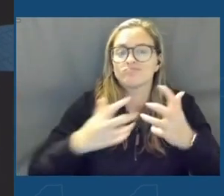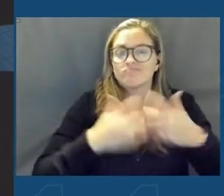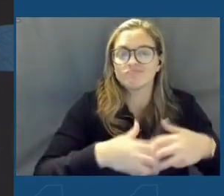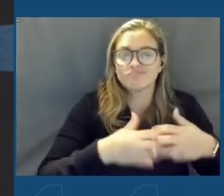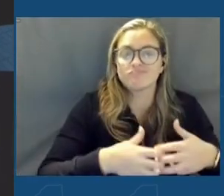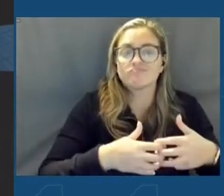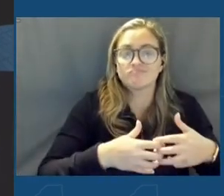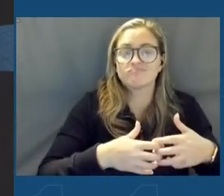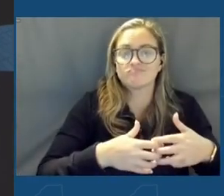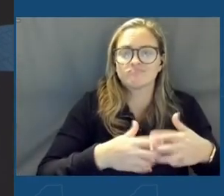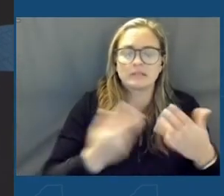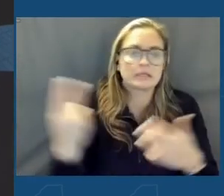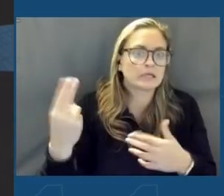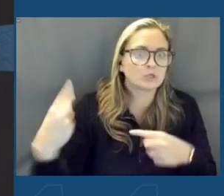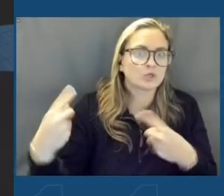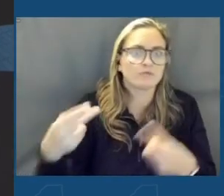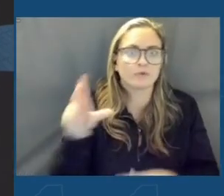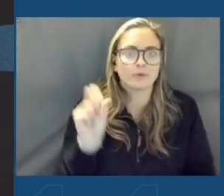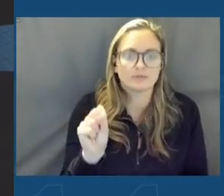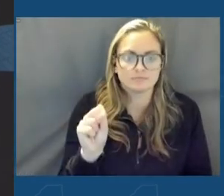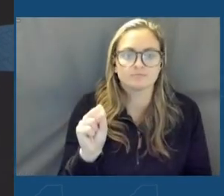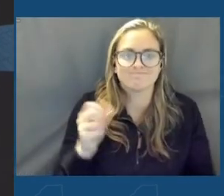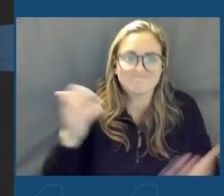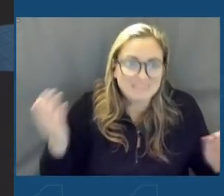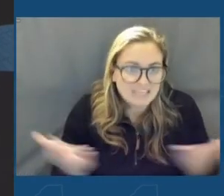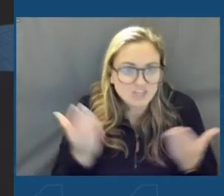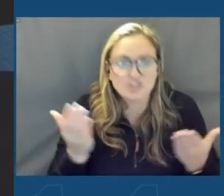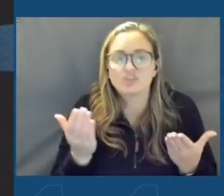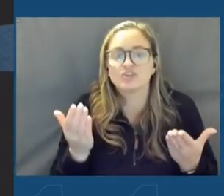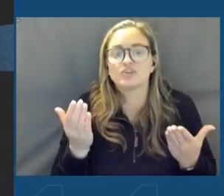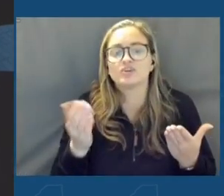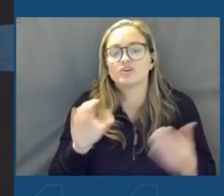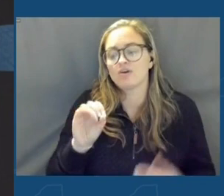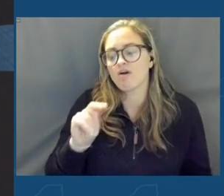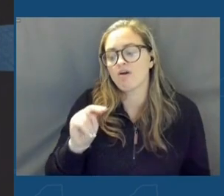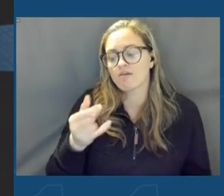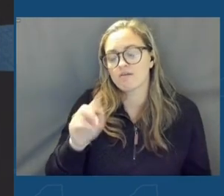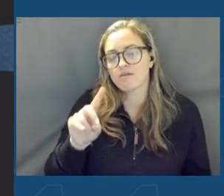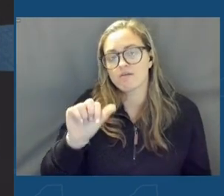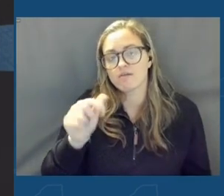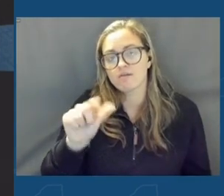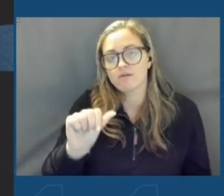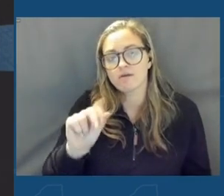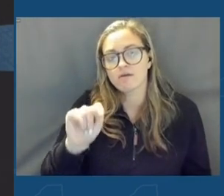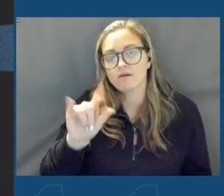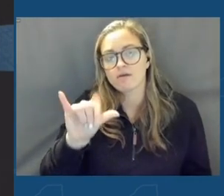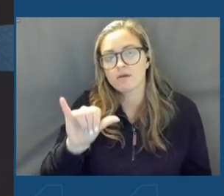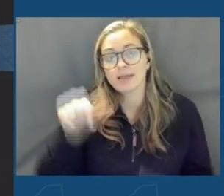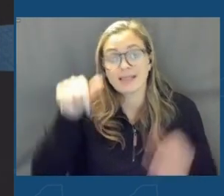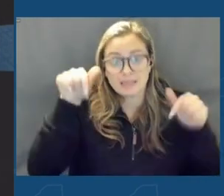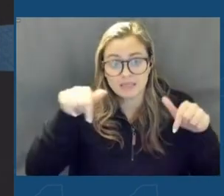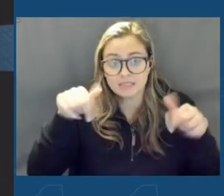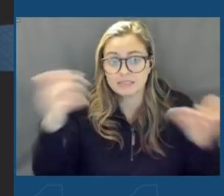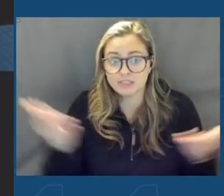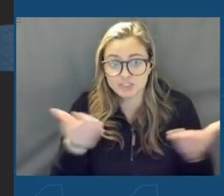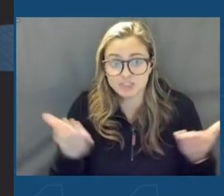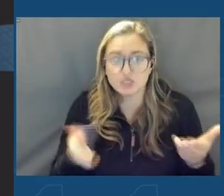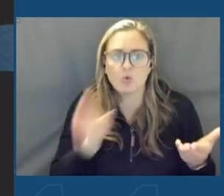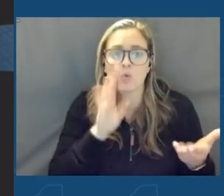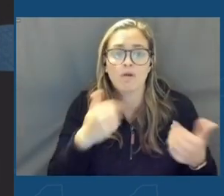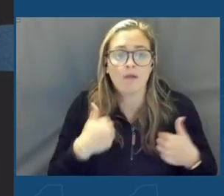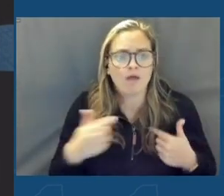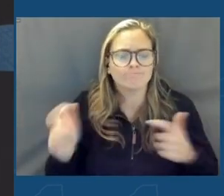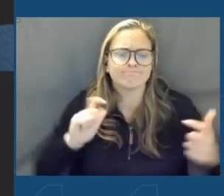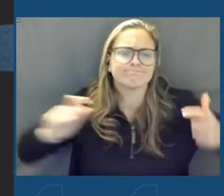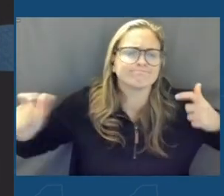in the history of the United States, right here in Onondaga County. This site will feature the